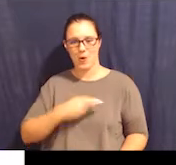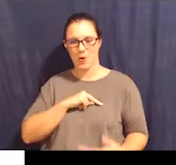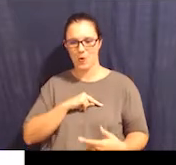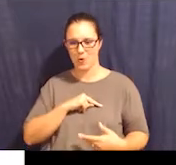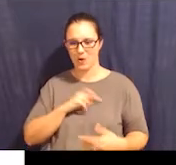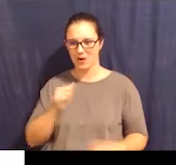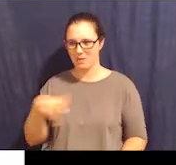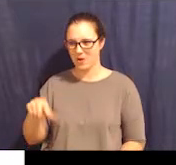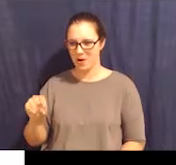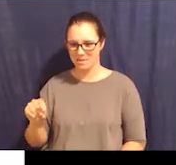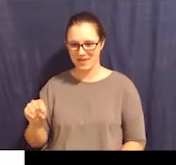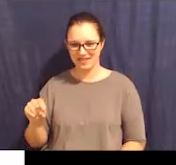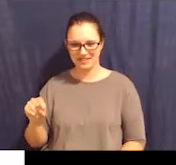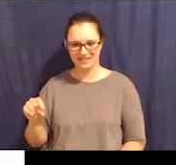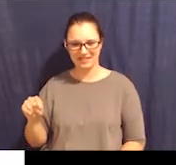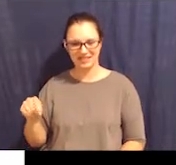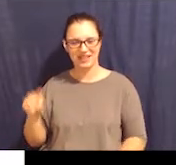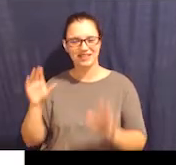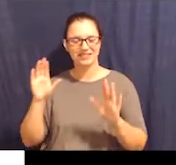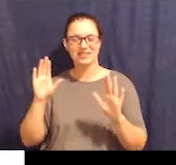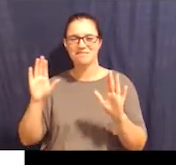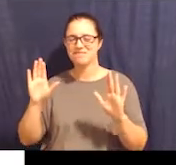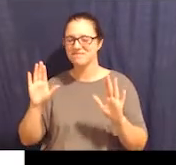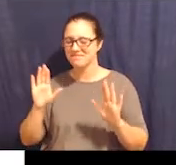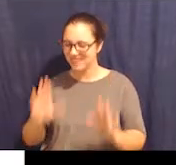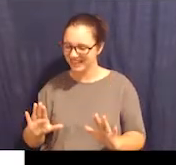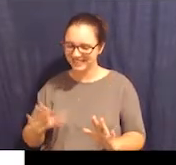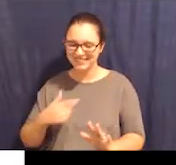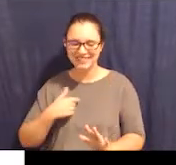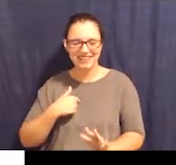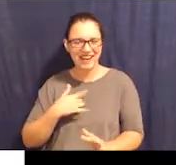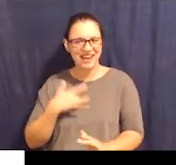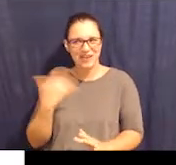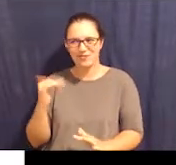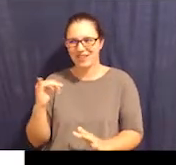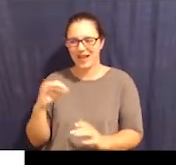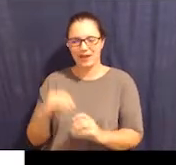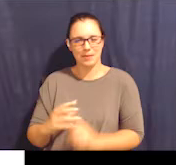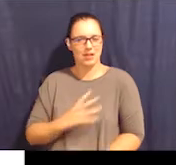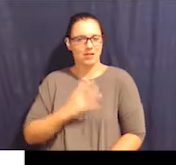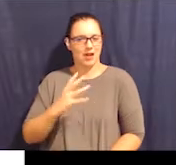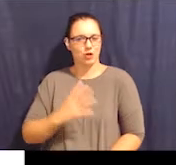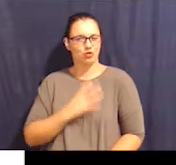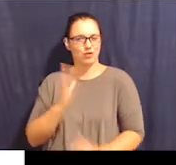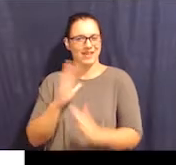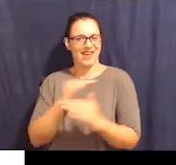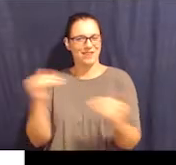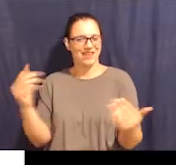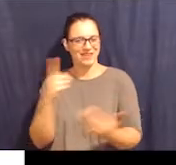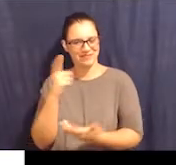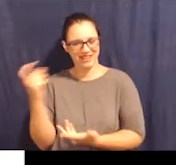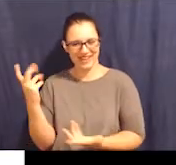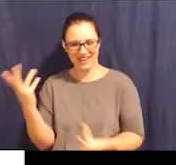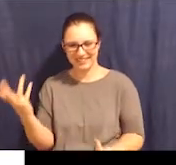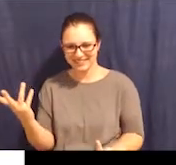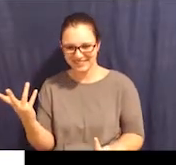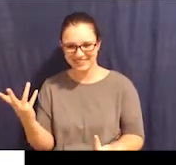own apartment and it is absolutely amazing. I feel like I'm in luxury having because